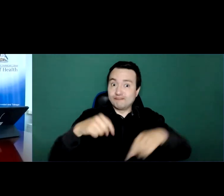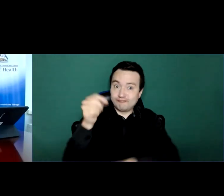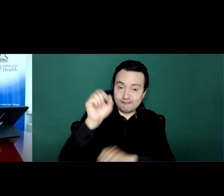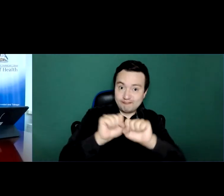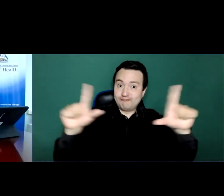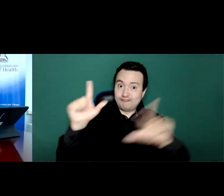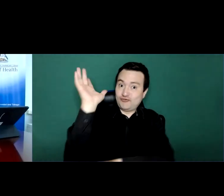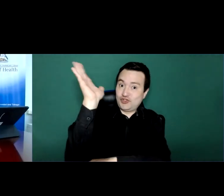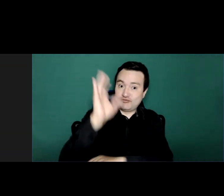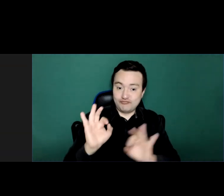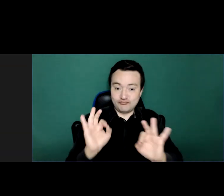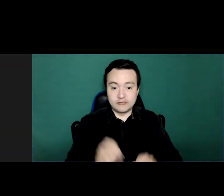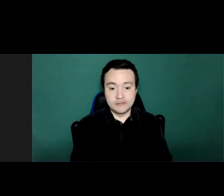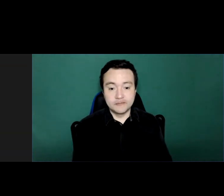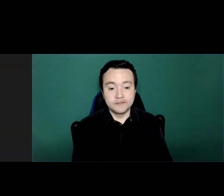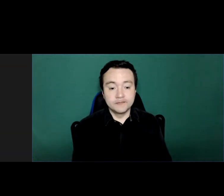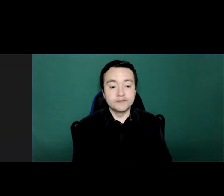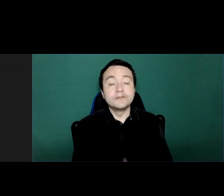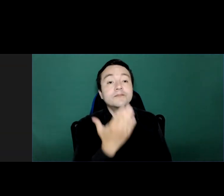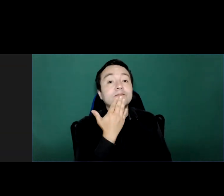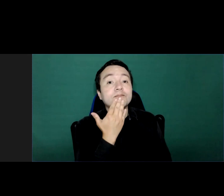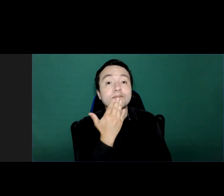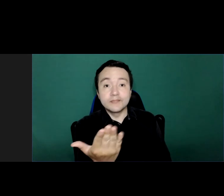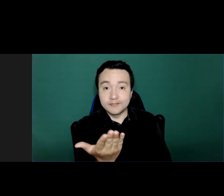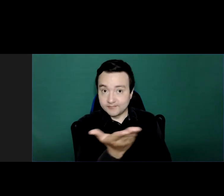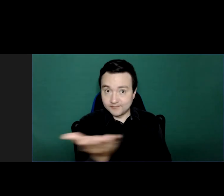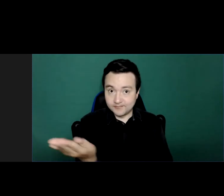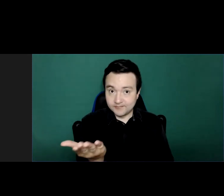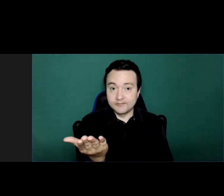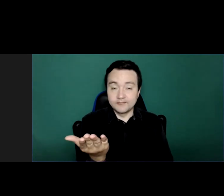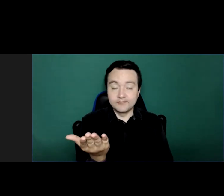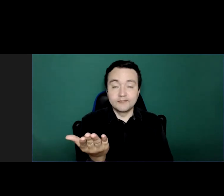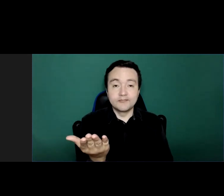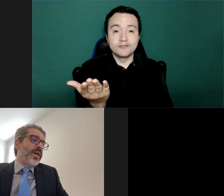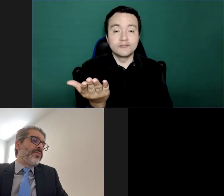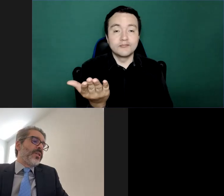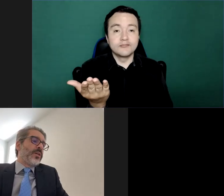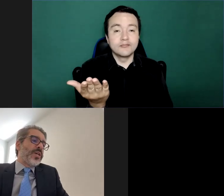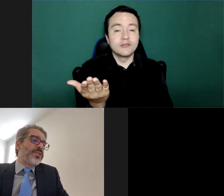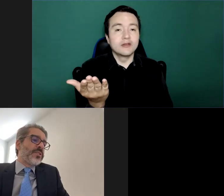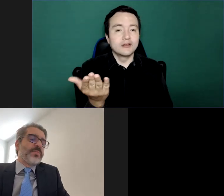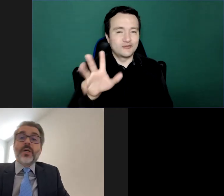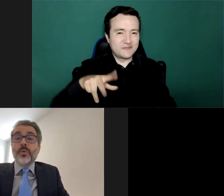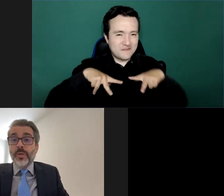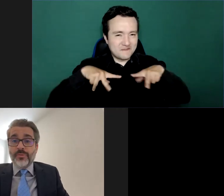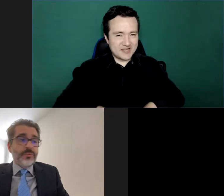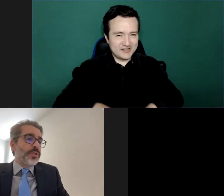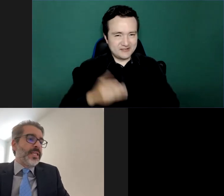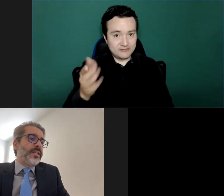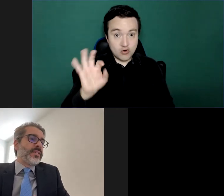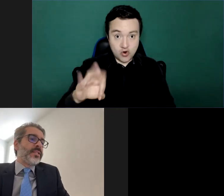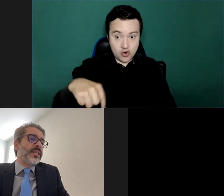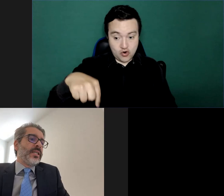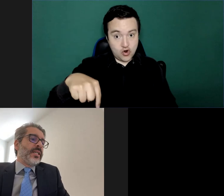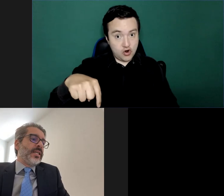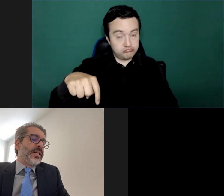Thanks so much, Honorable Minister. Thanks for your presentation. I'm sure the audience will have questions, but we will leave it for